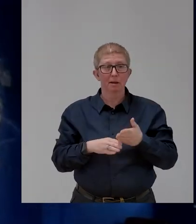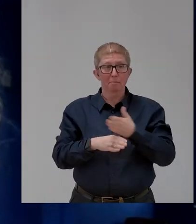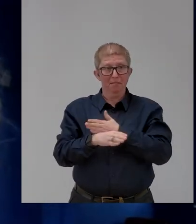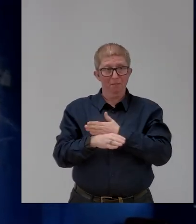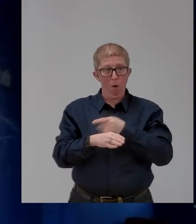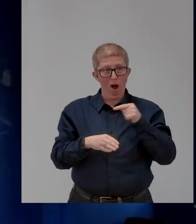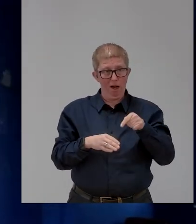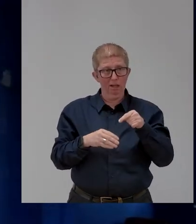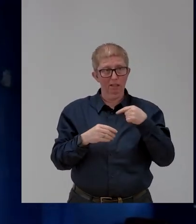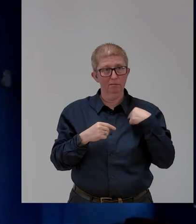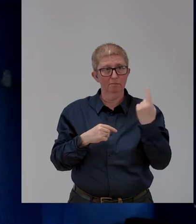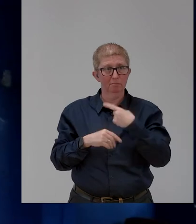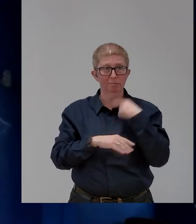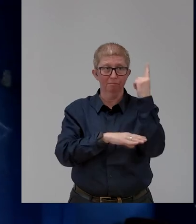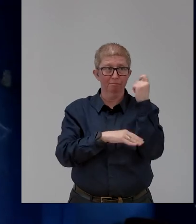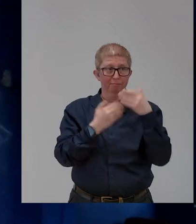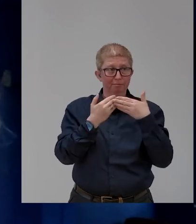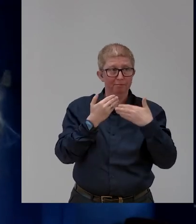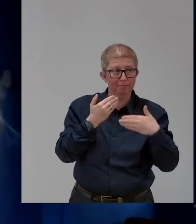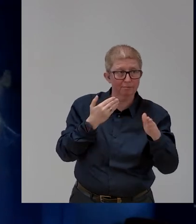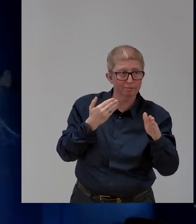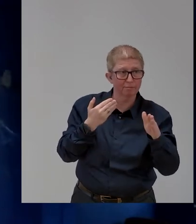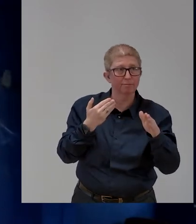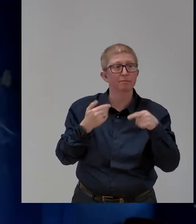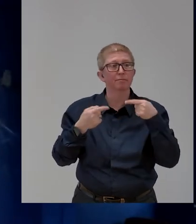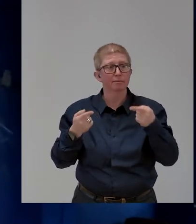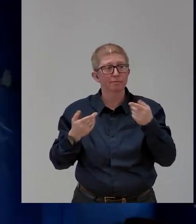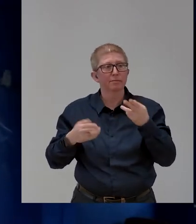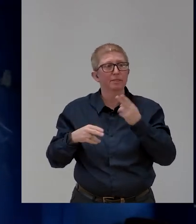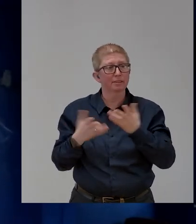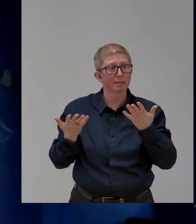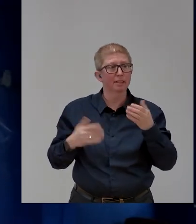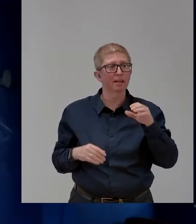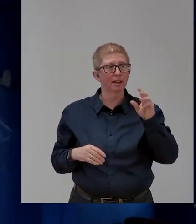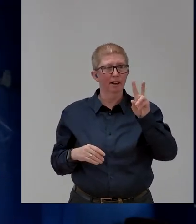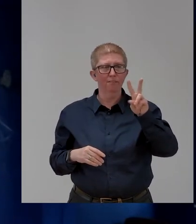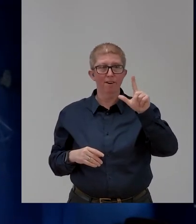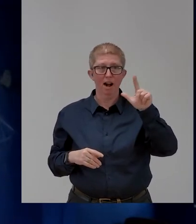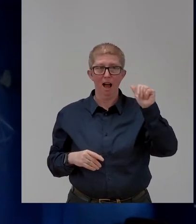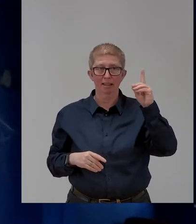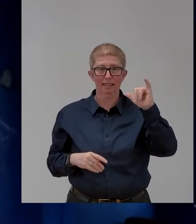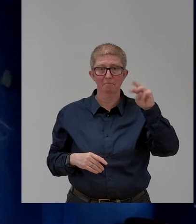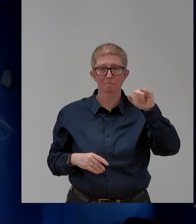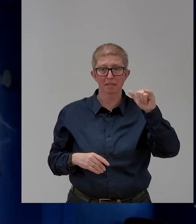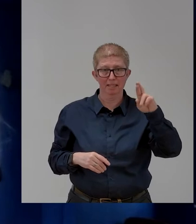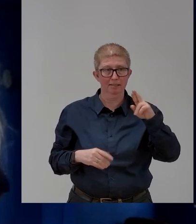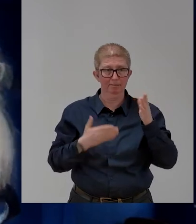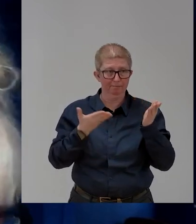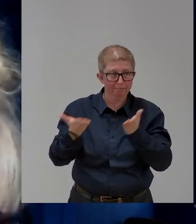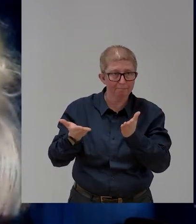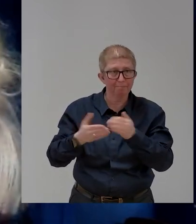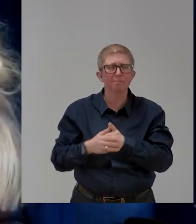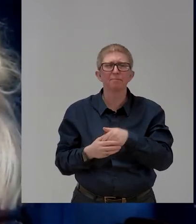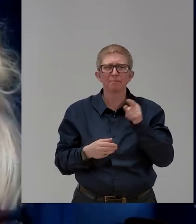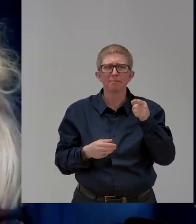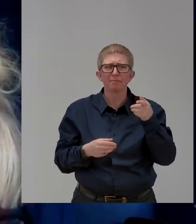Vladimir Kut, hi, Vlad. But before we do that, I want to bring Yatna Besh in because I think, Stefan, something you